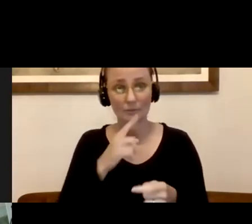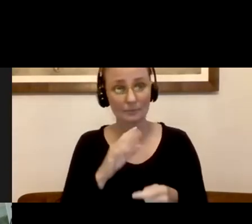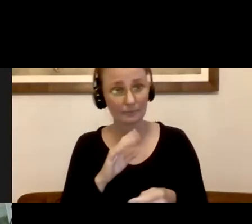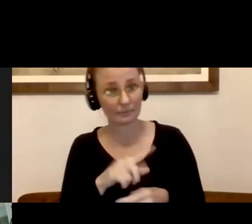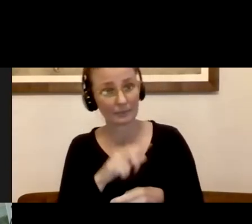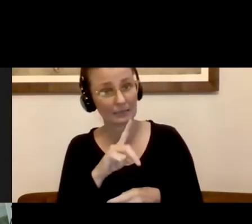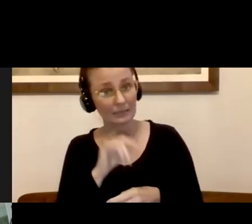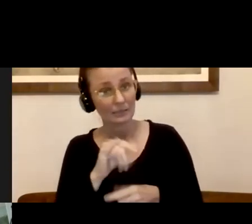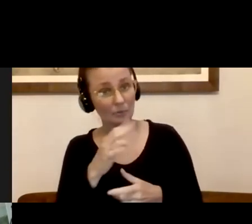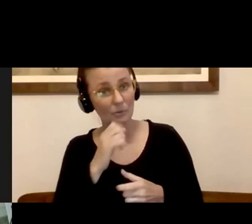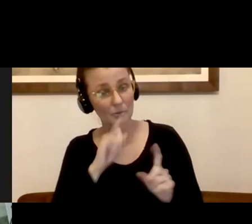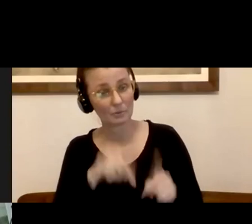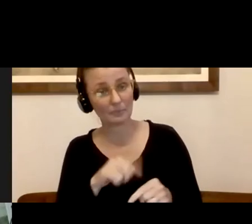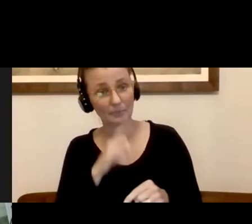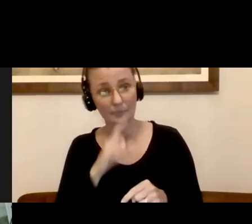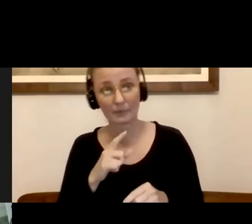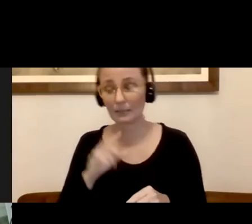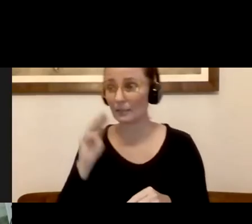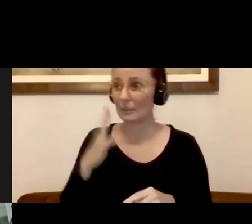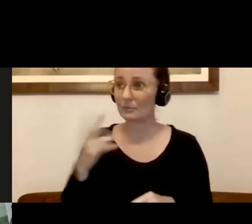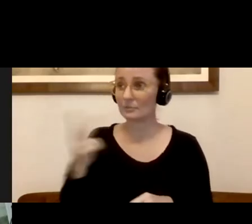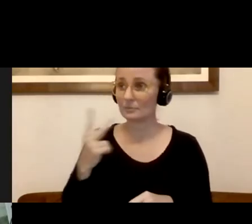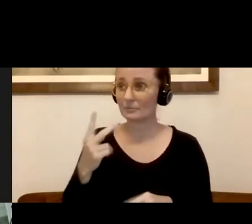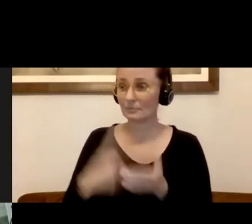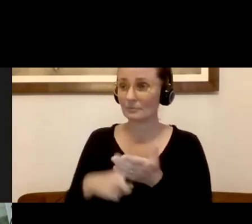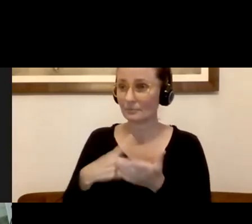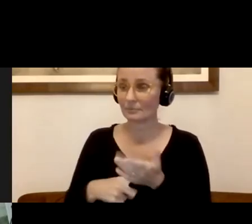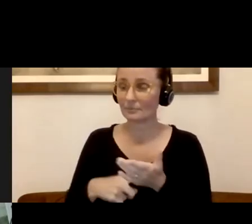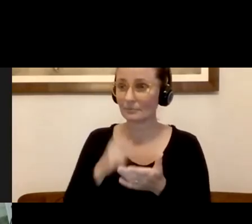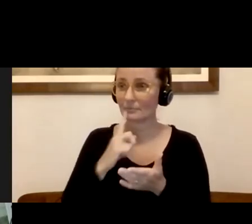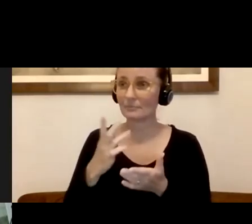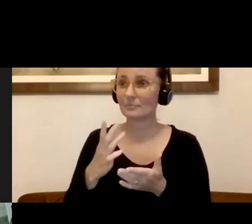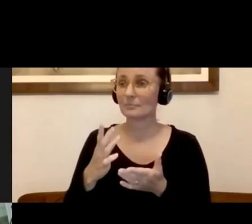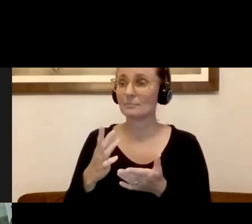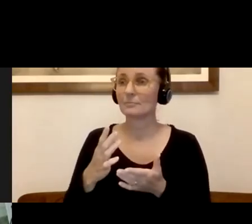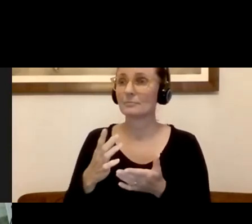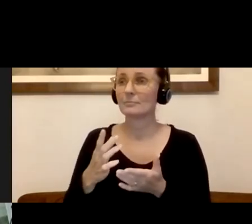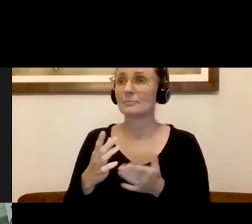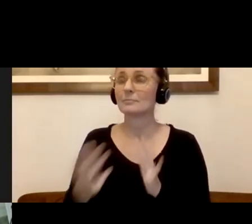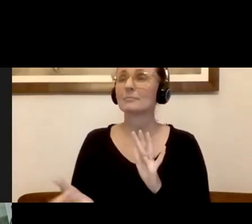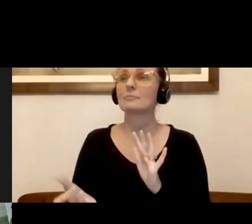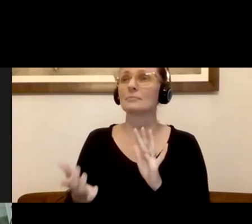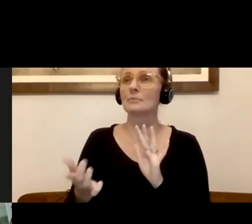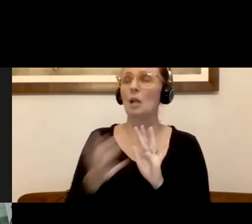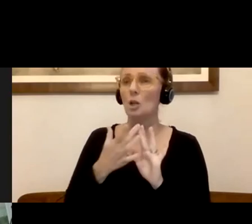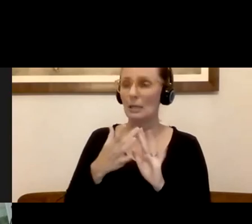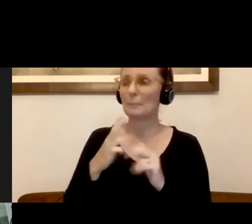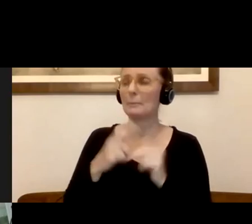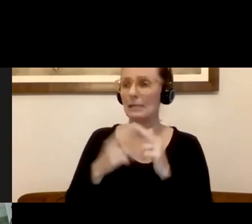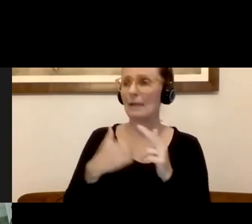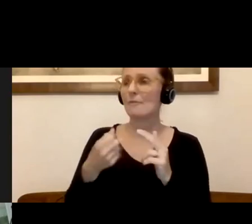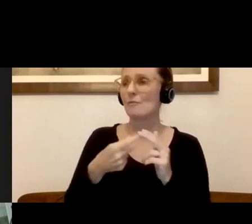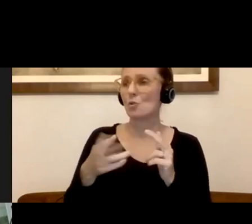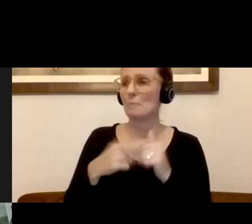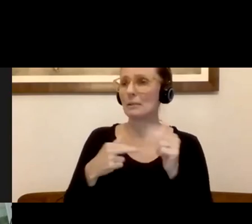respond to that? Absolutely. The mayor and I've had a conversation about this and he has urged me to contact the city, the buildings. We do have a couple buildings in the